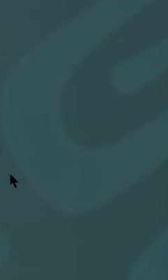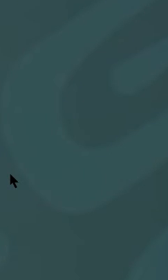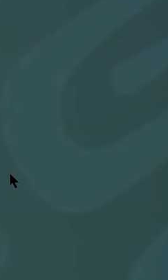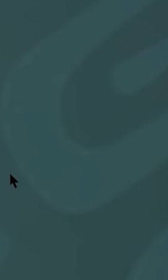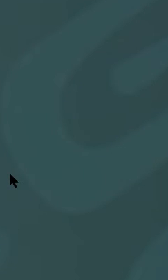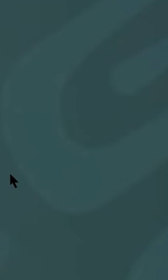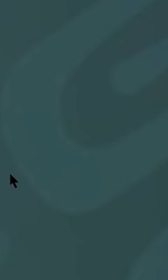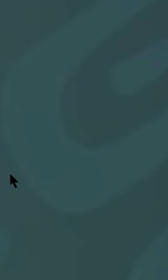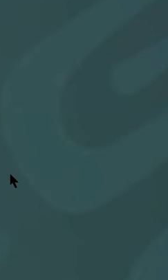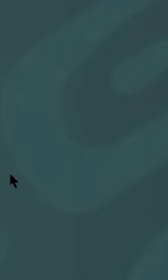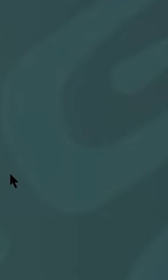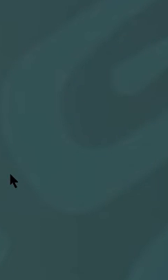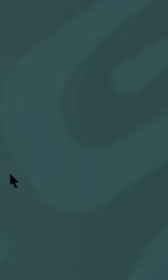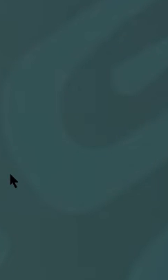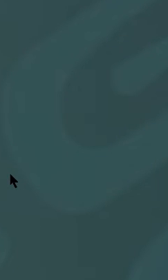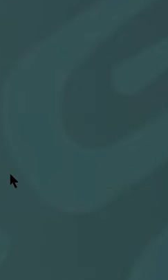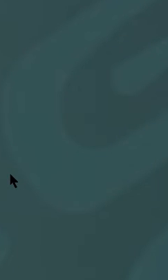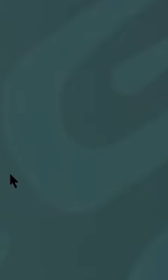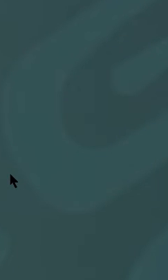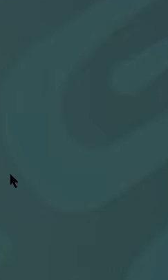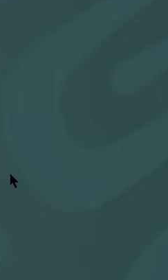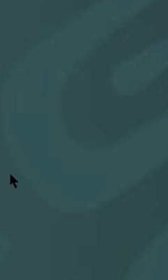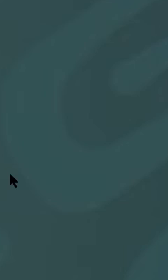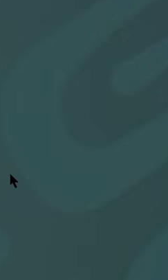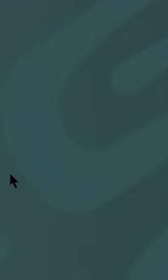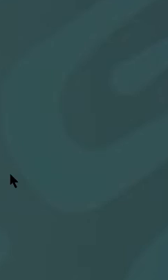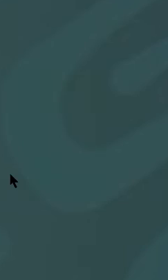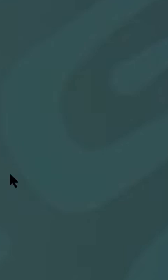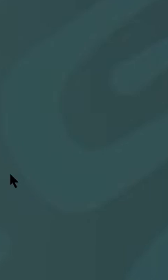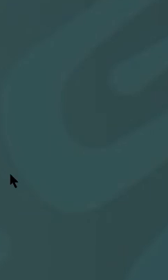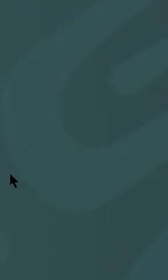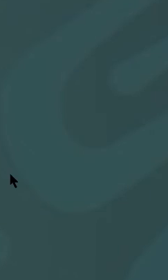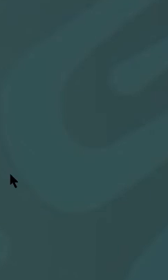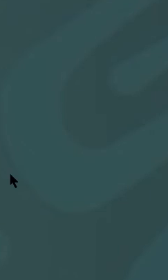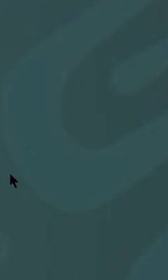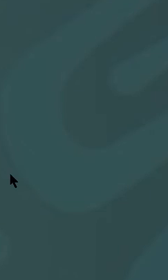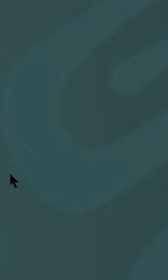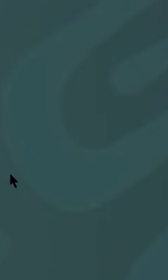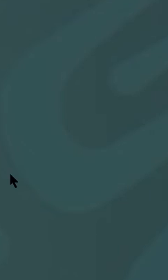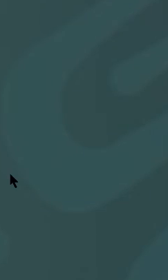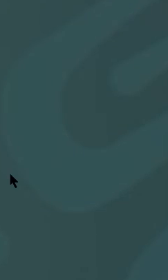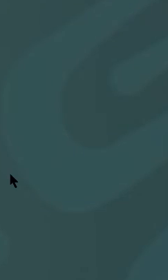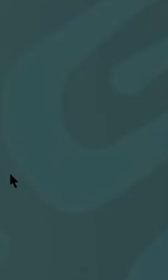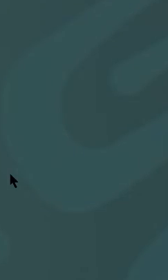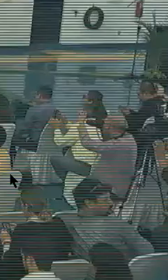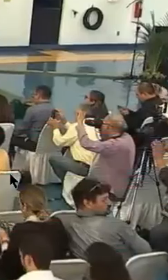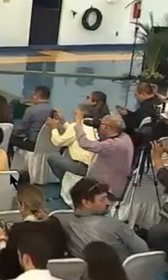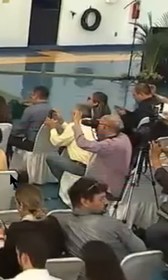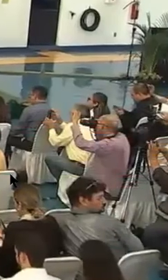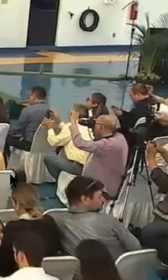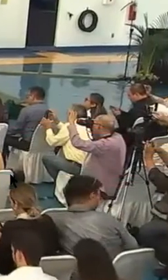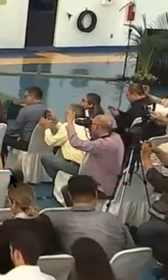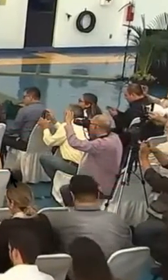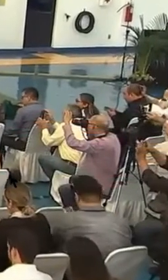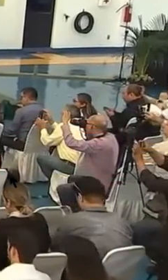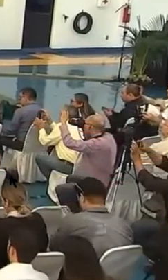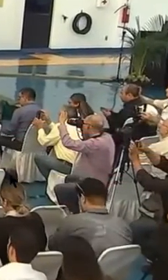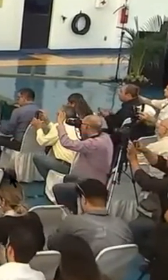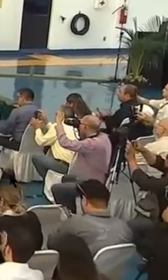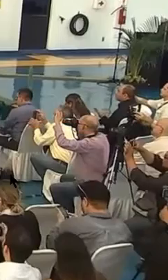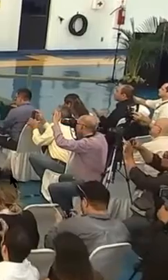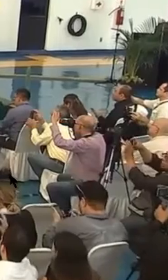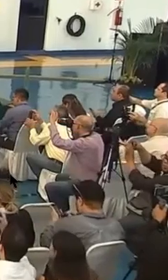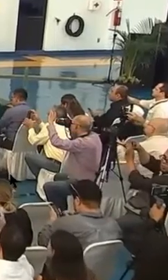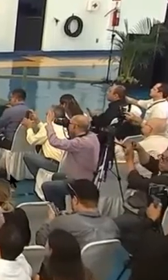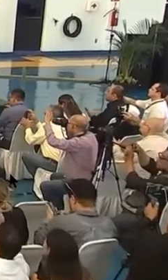as you know every day I go